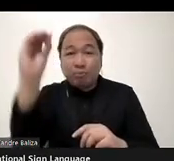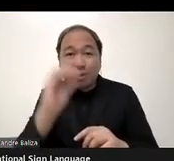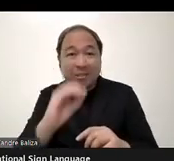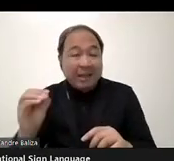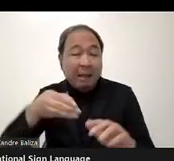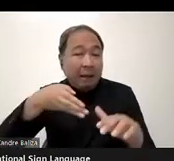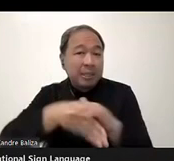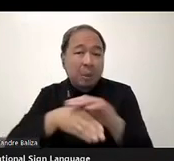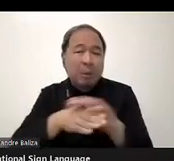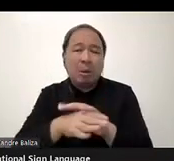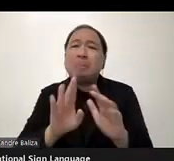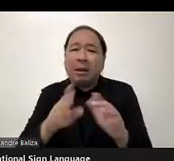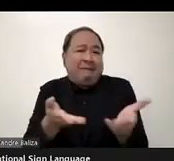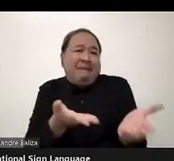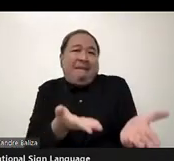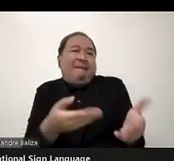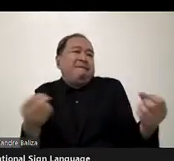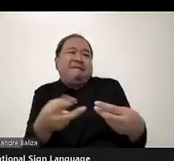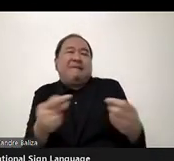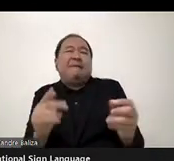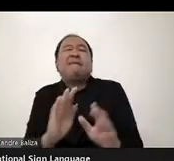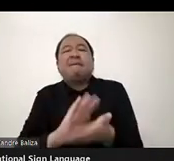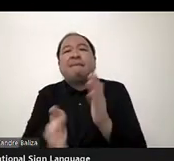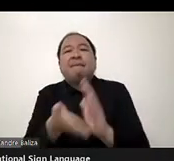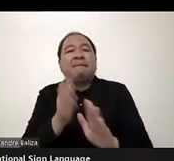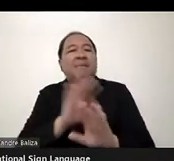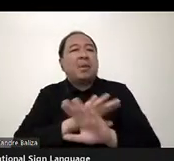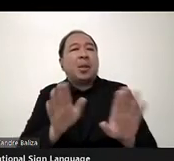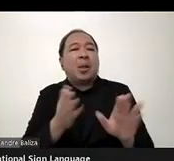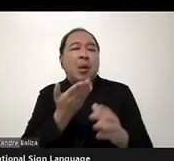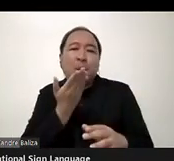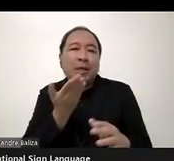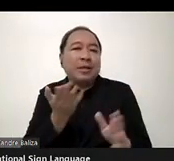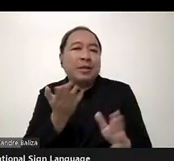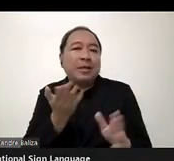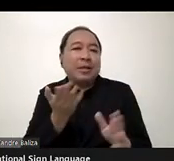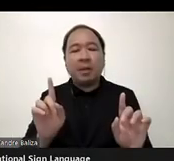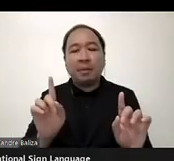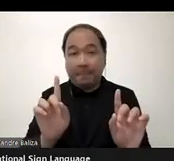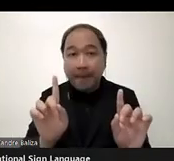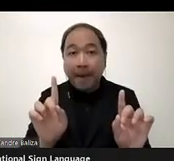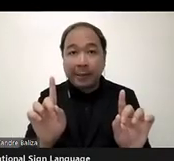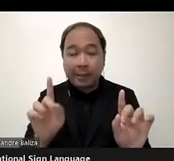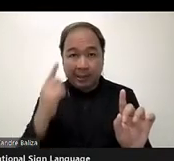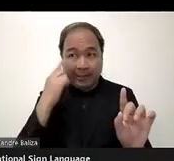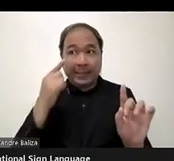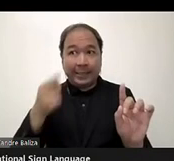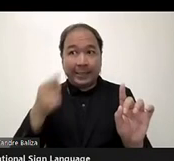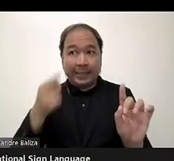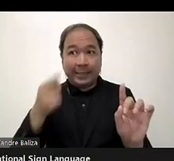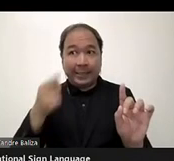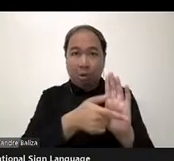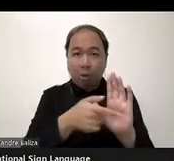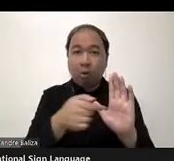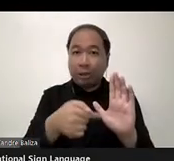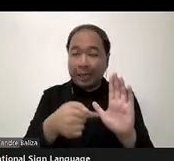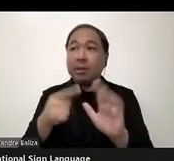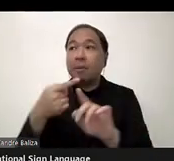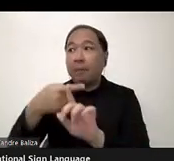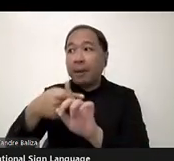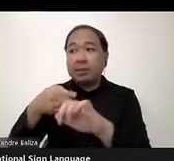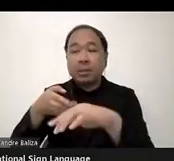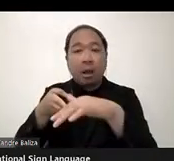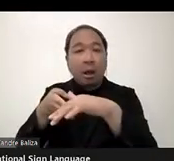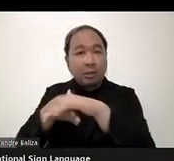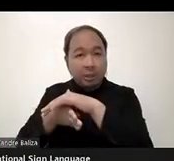So I think when it comes to the laws, when it comes to the accessibility in general, there has to be that